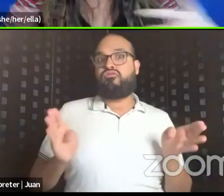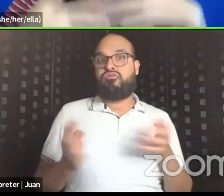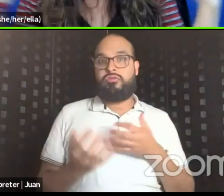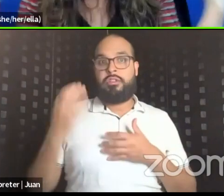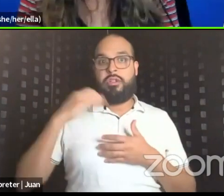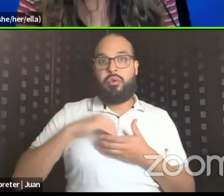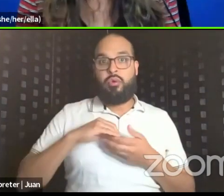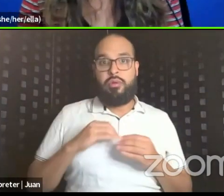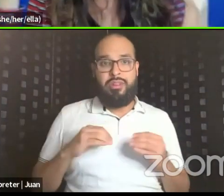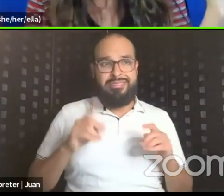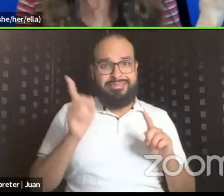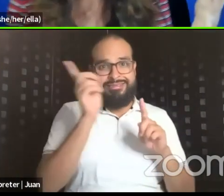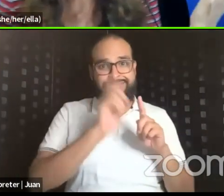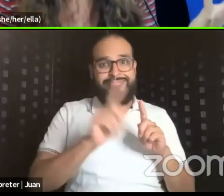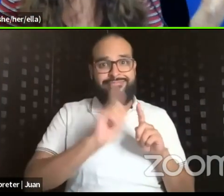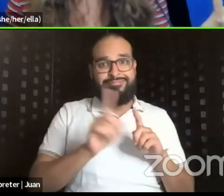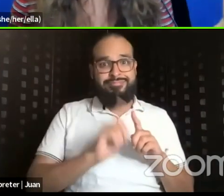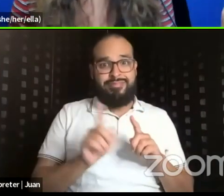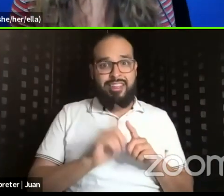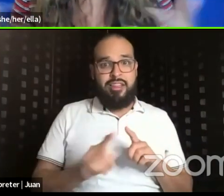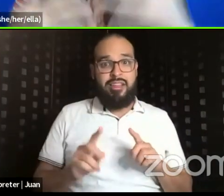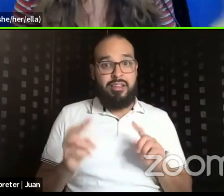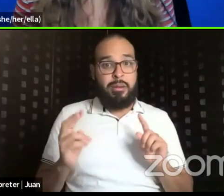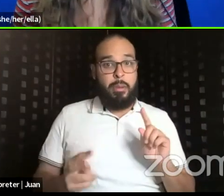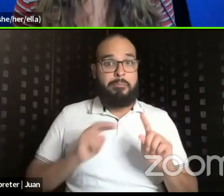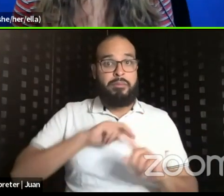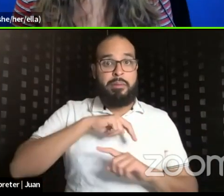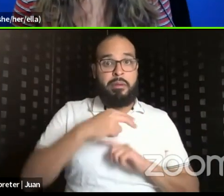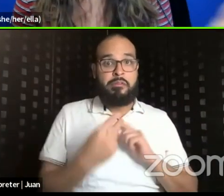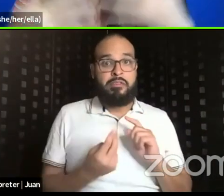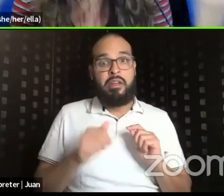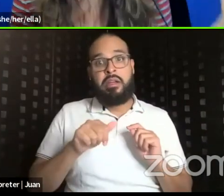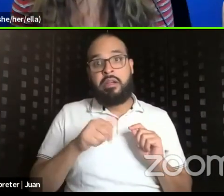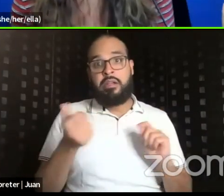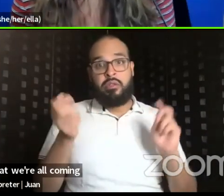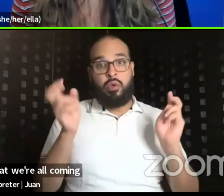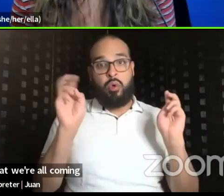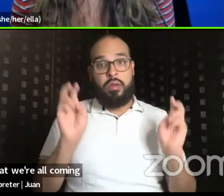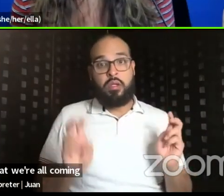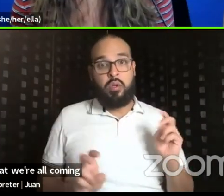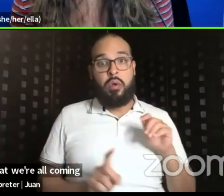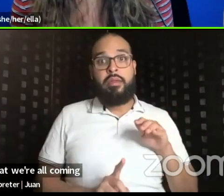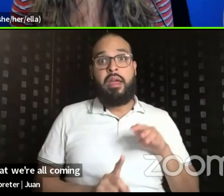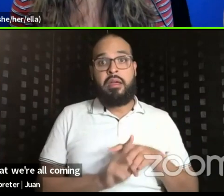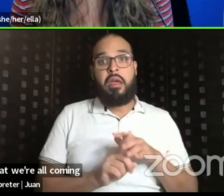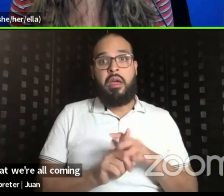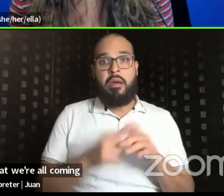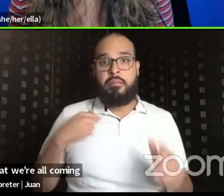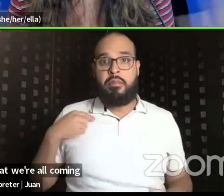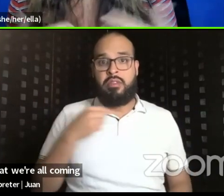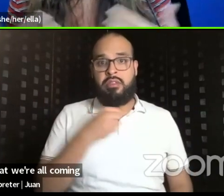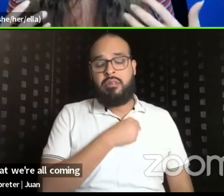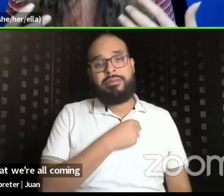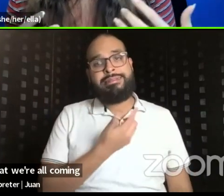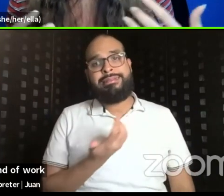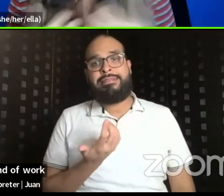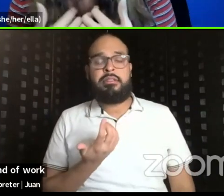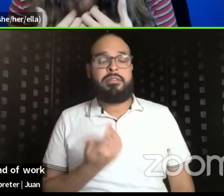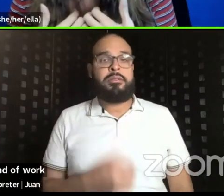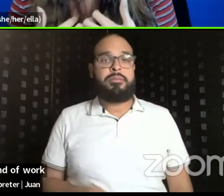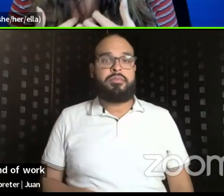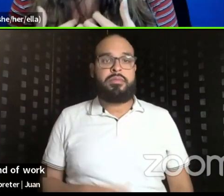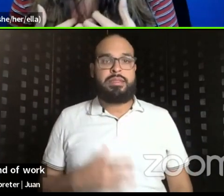like all these, all these perspectives and all these issues that we're kind of were